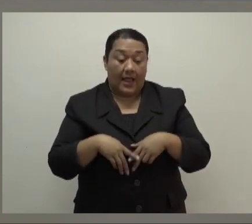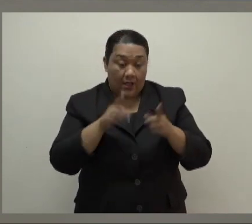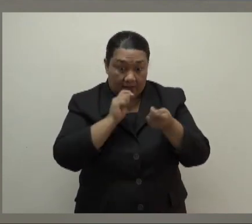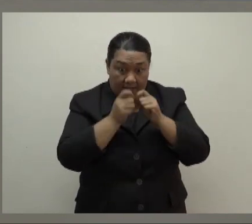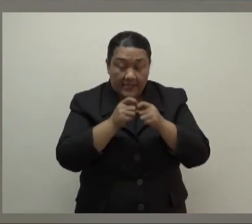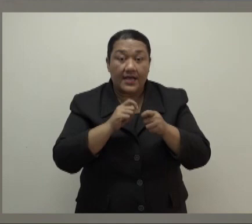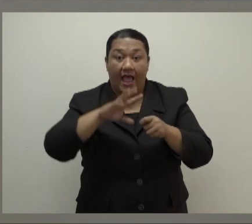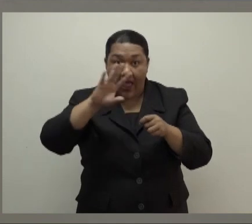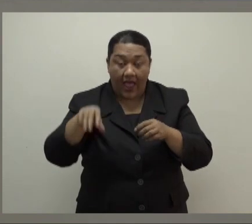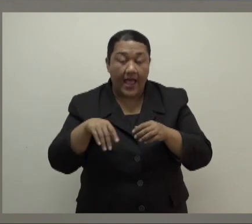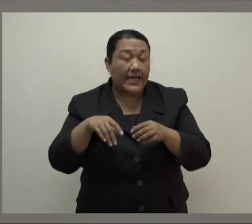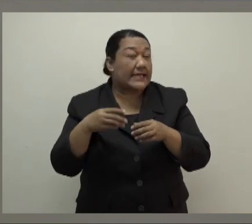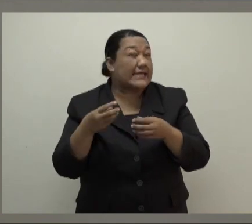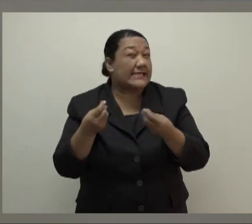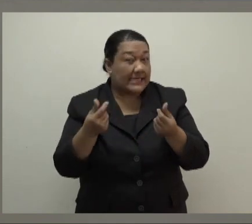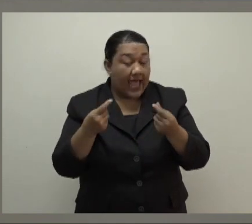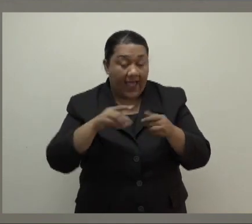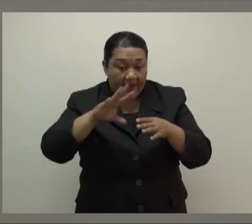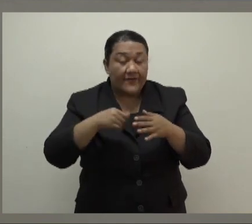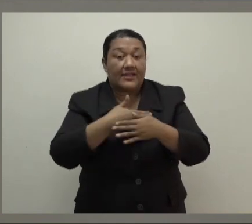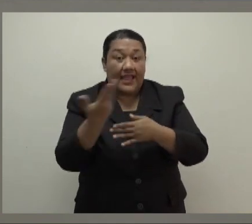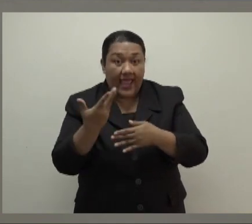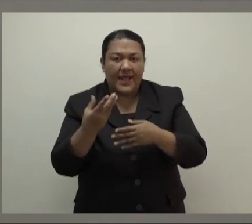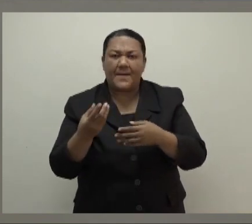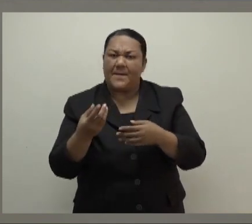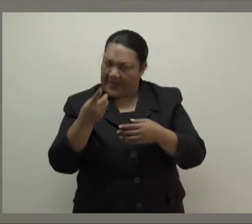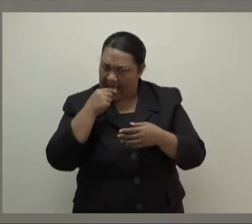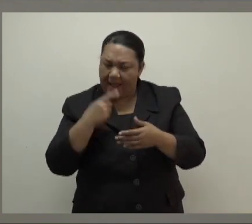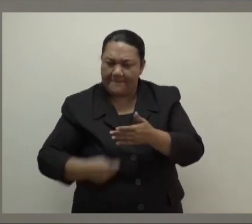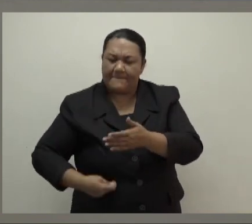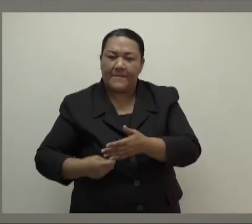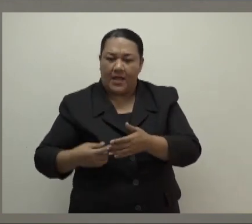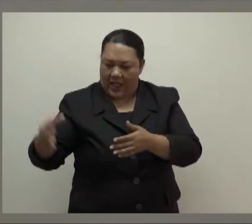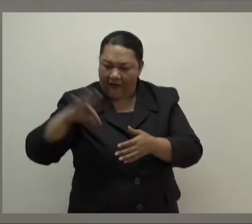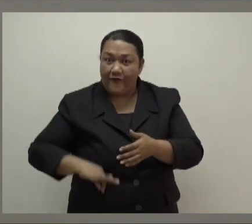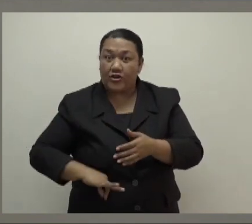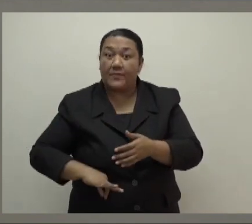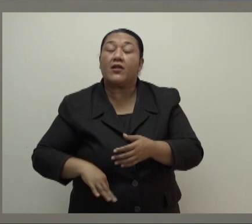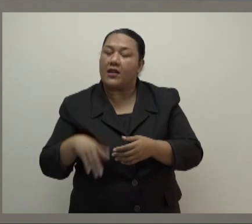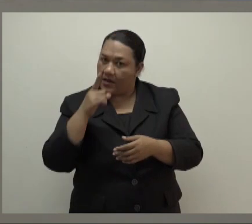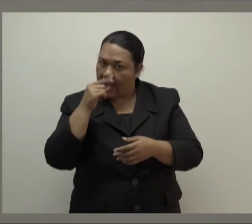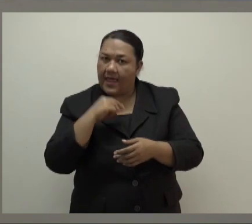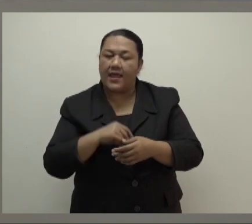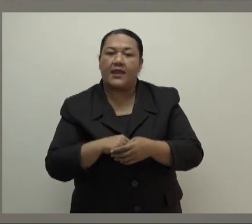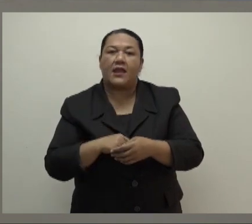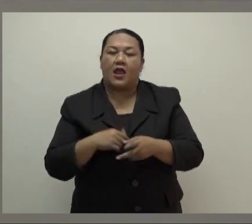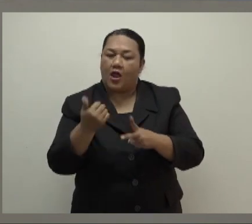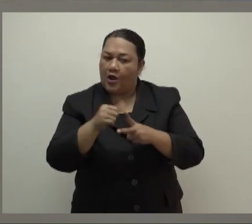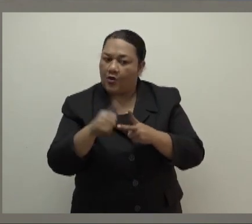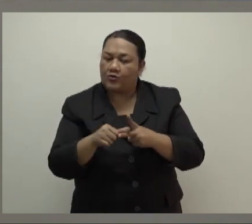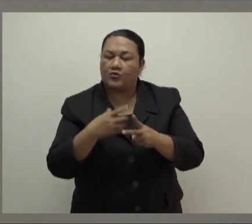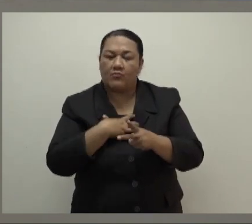made easier and more affordable, we will create more local economic activity and attract more tourists.